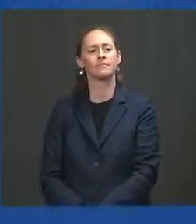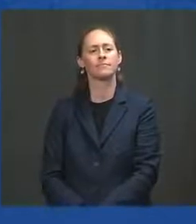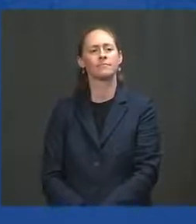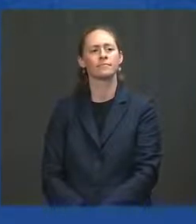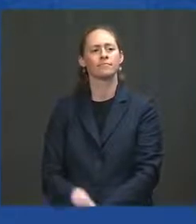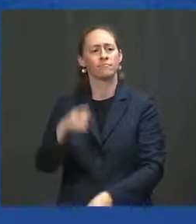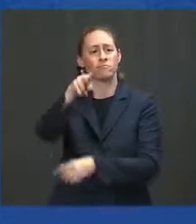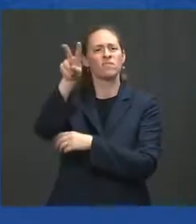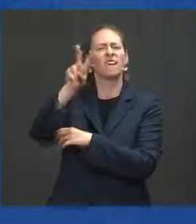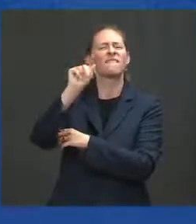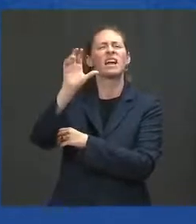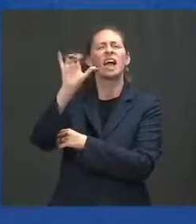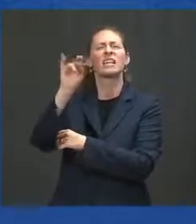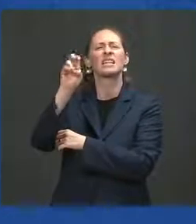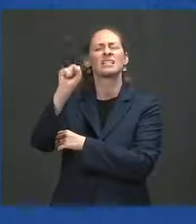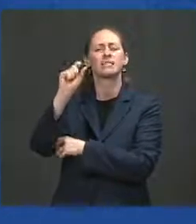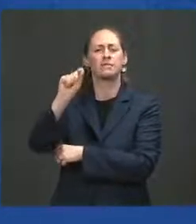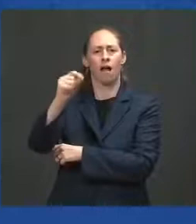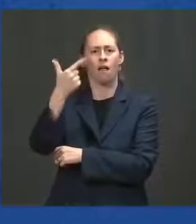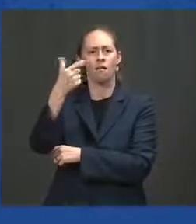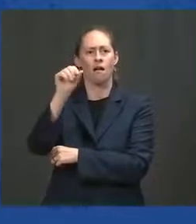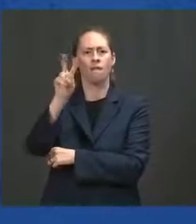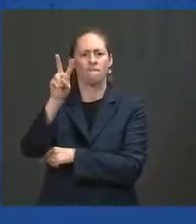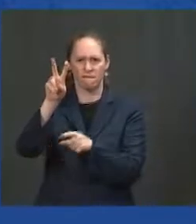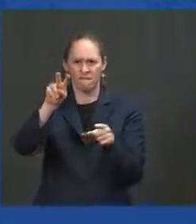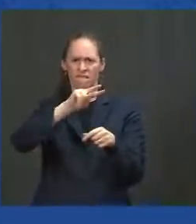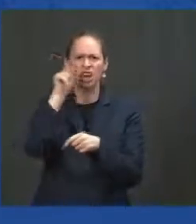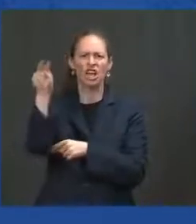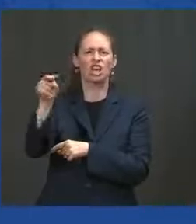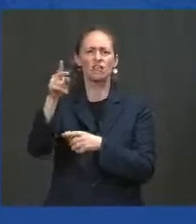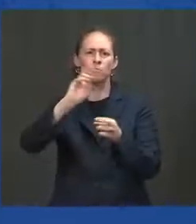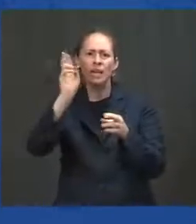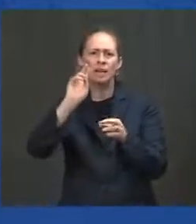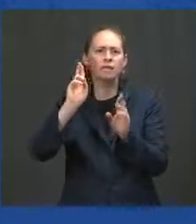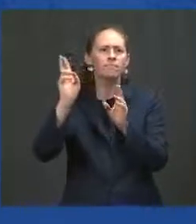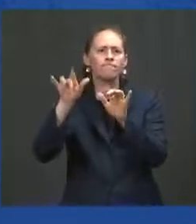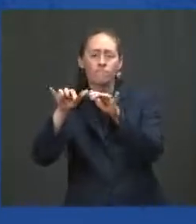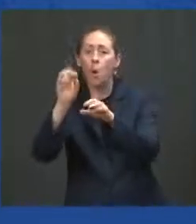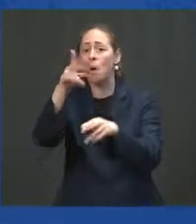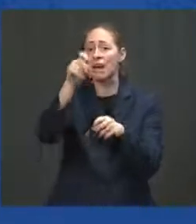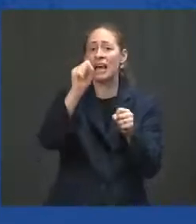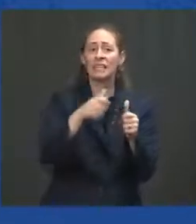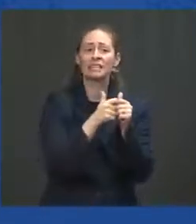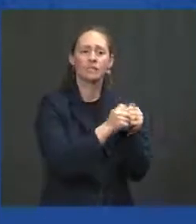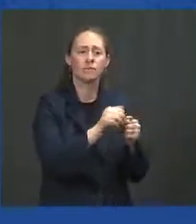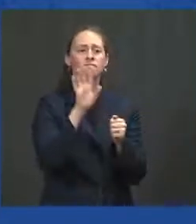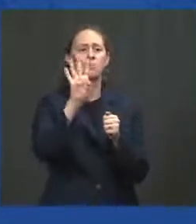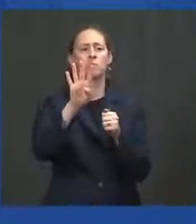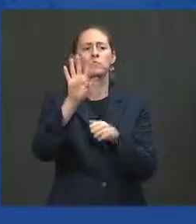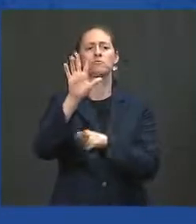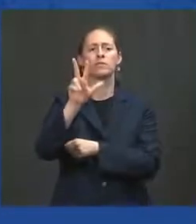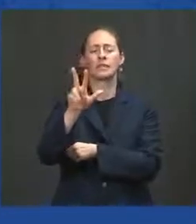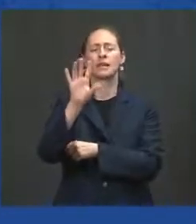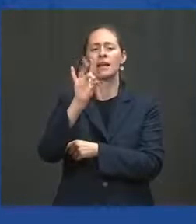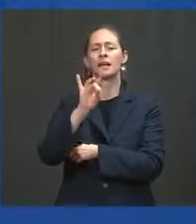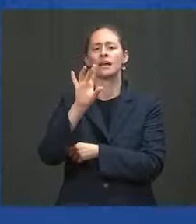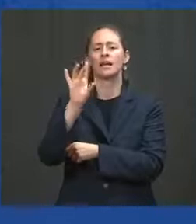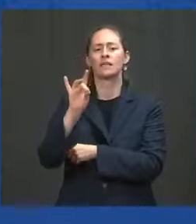vaccines.com, or text your zip code to 438829,